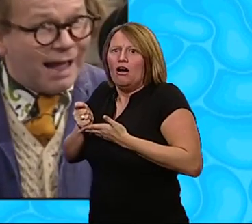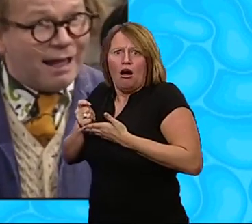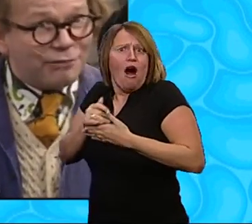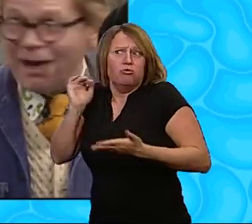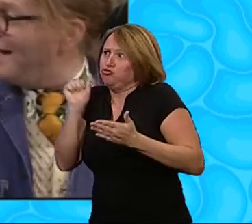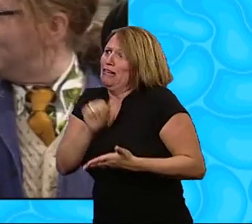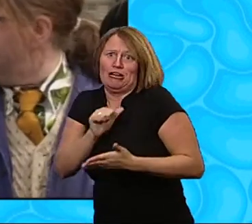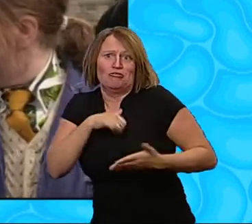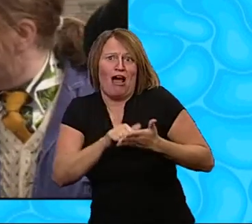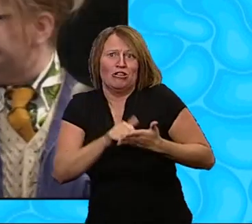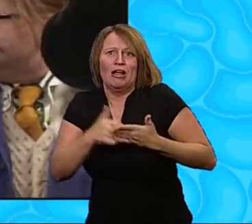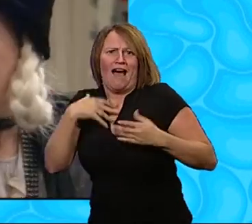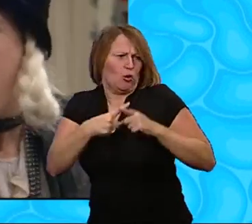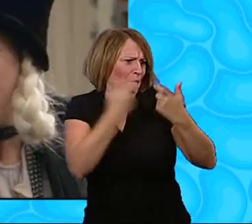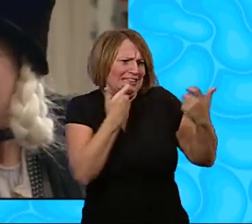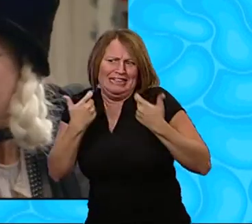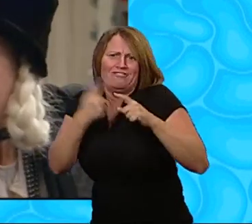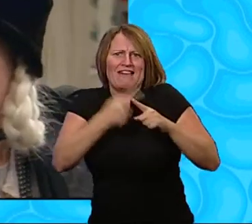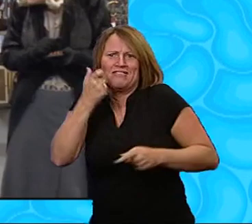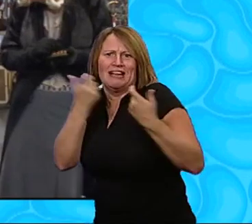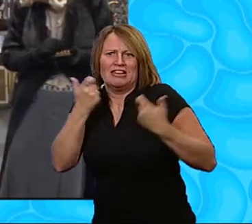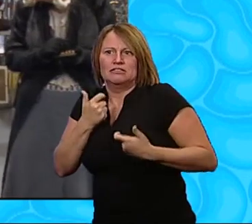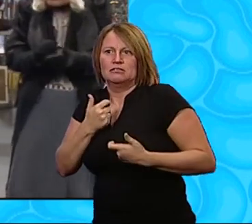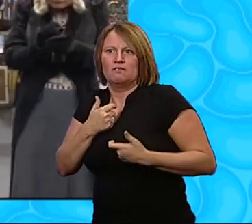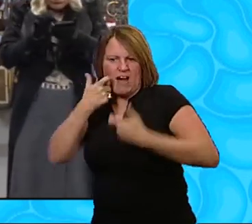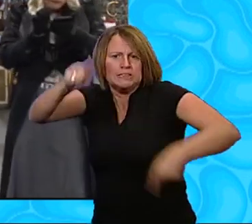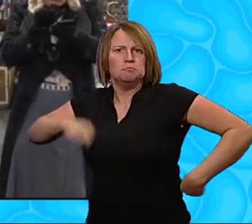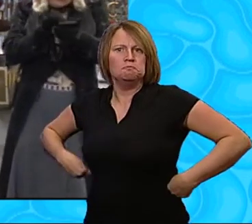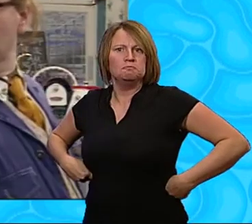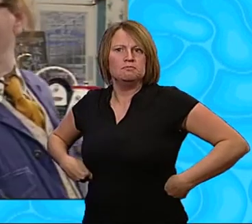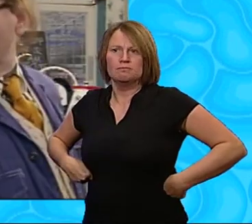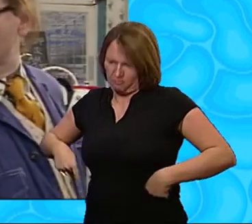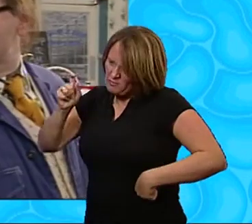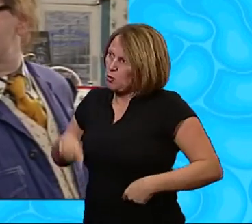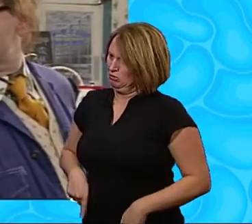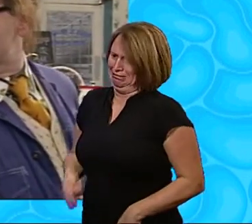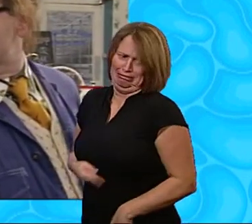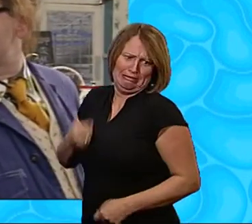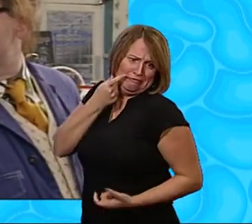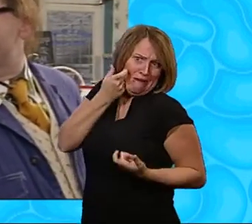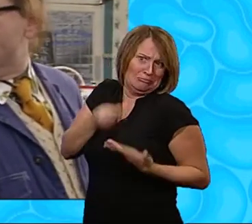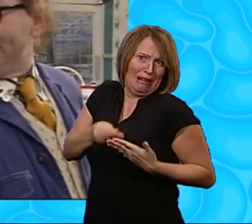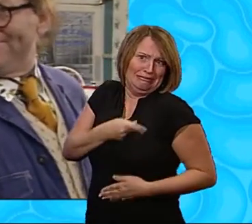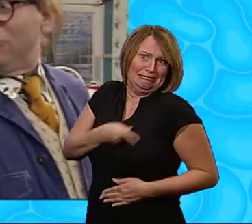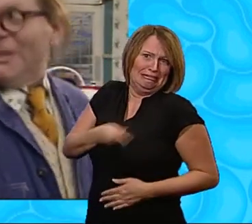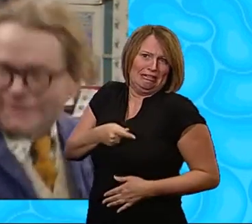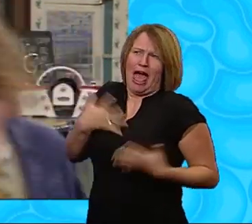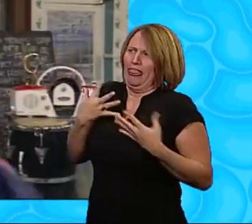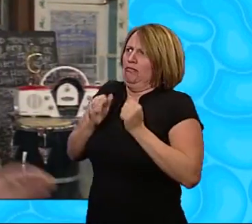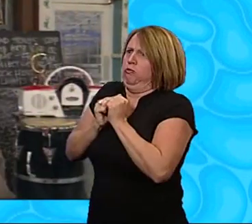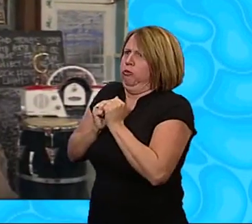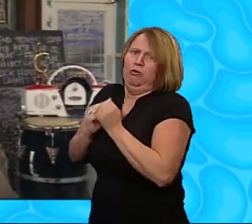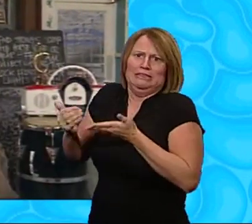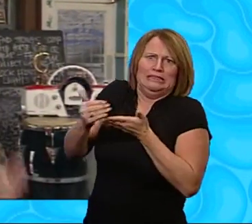we we have All we've got to do is just find it Find it Quick! Search high and low for anything valuable Good